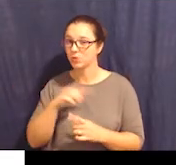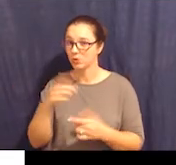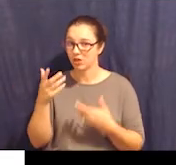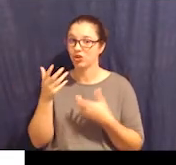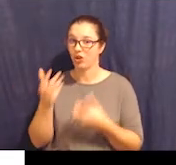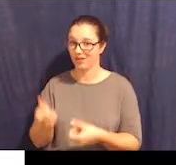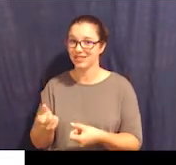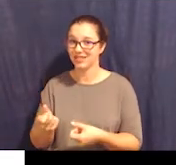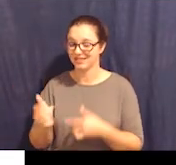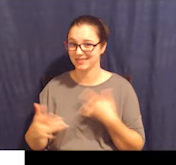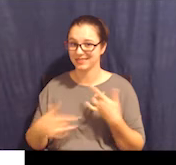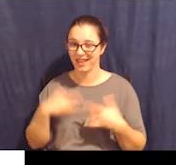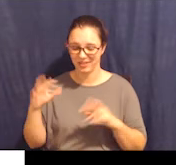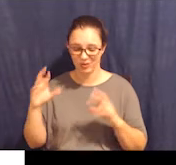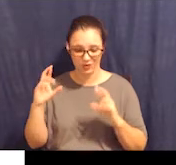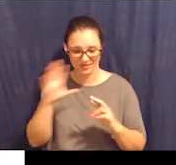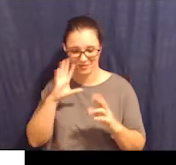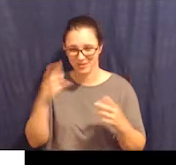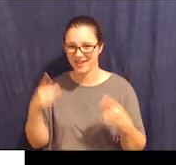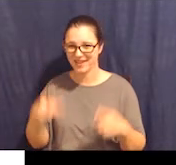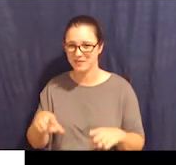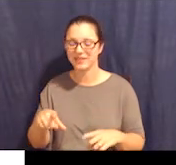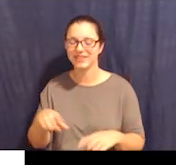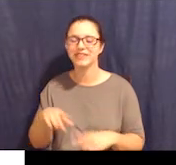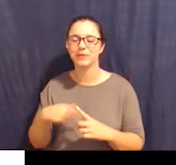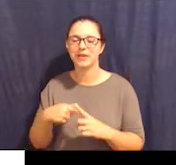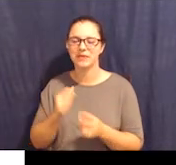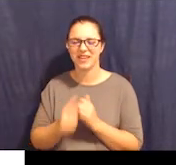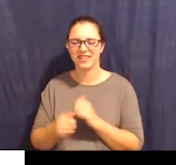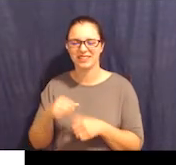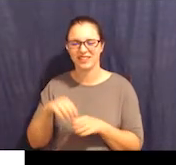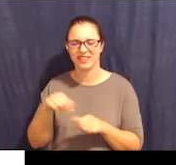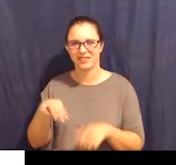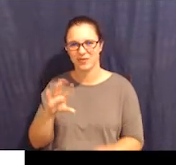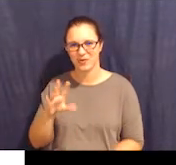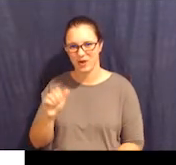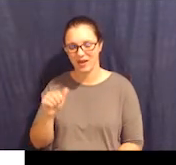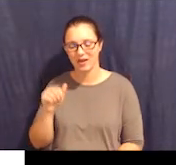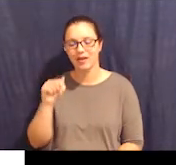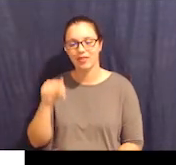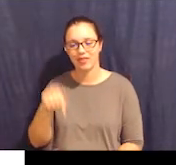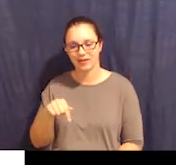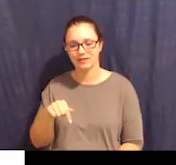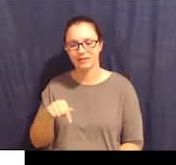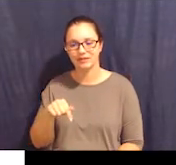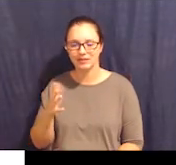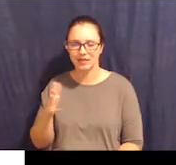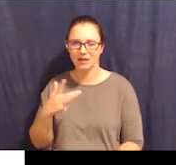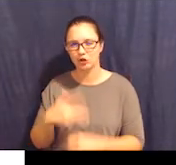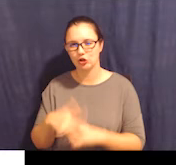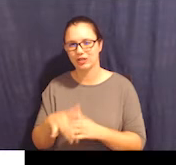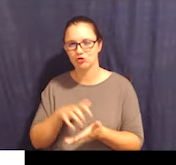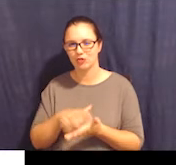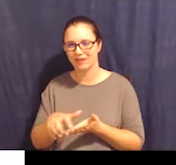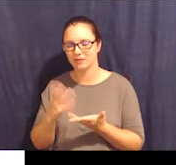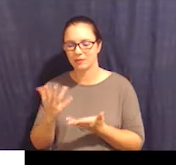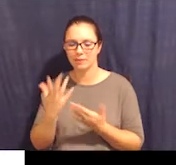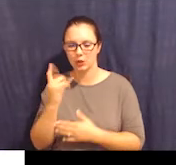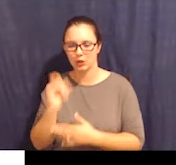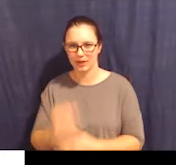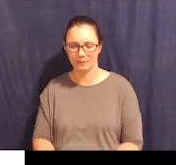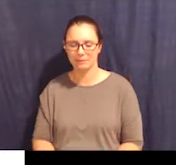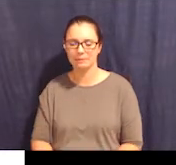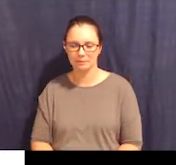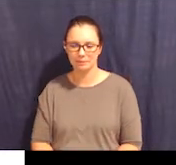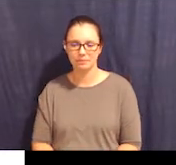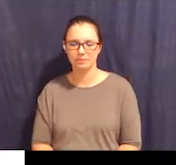Florida. This is kind of an early draft of what it might look like. So there's a lot of text here, but I'm